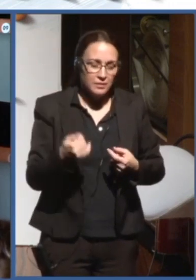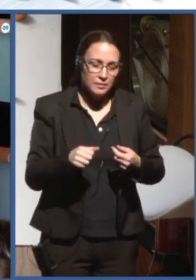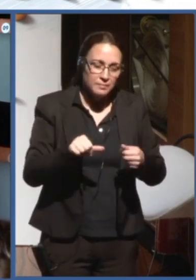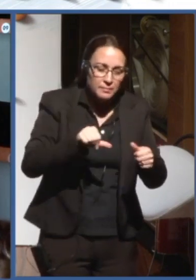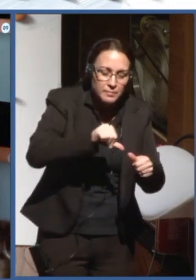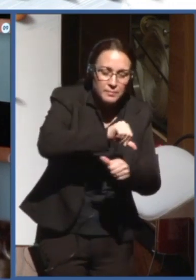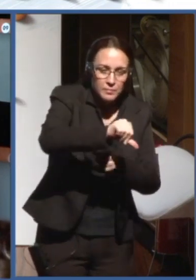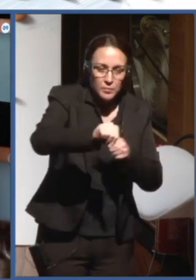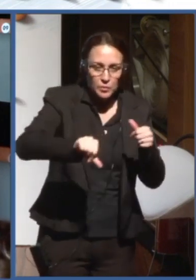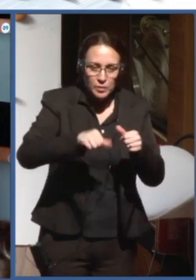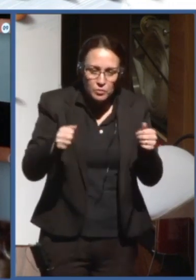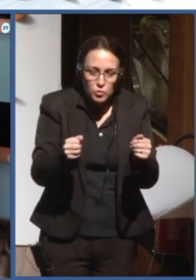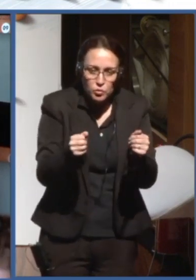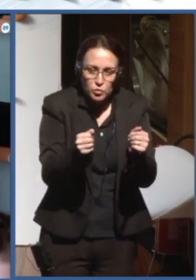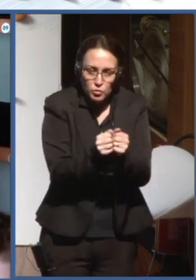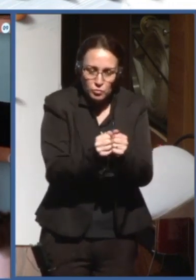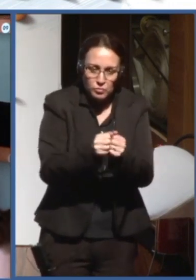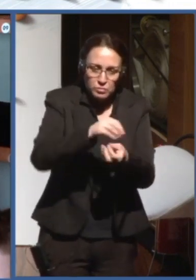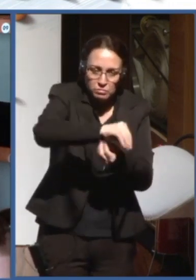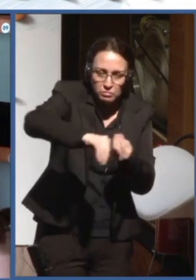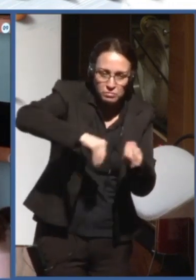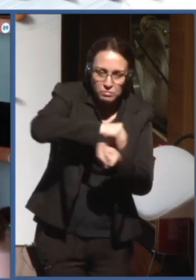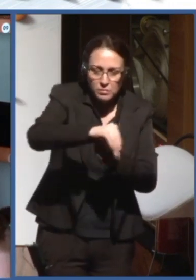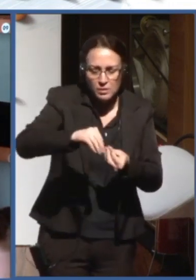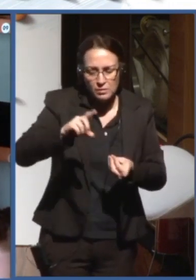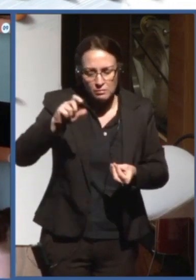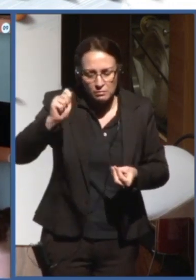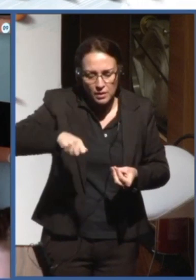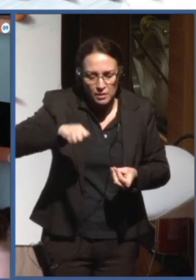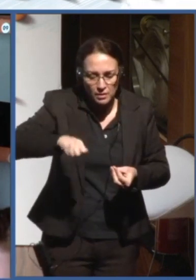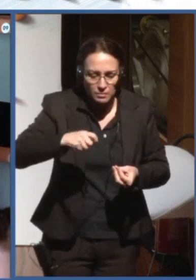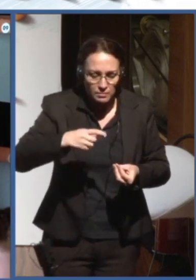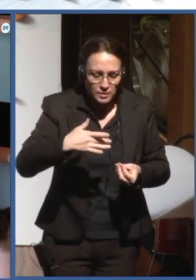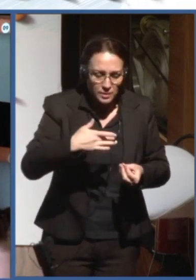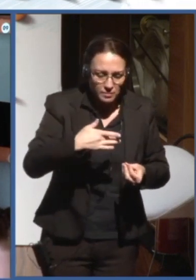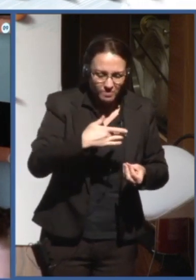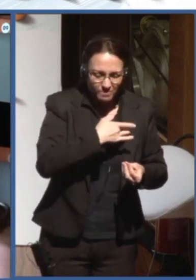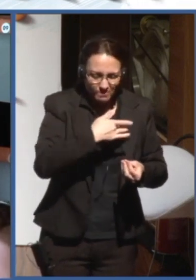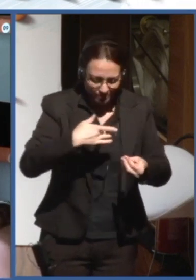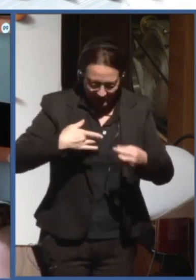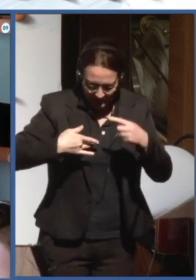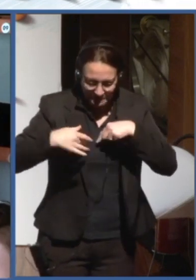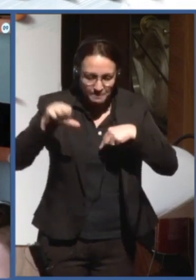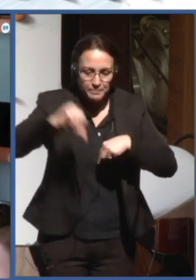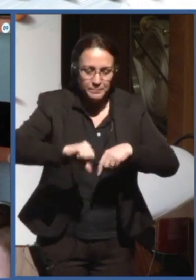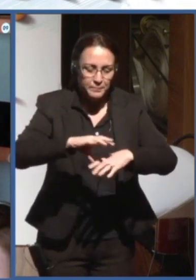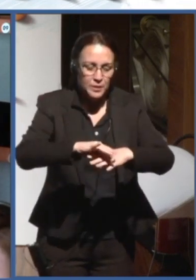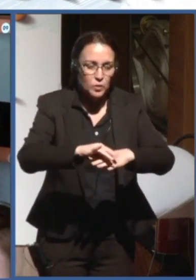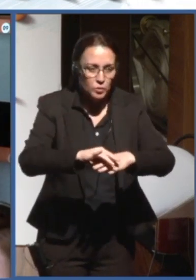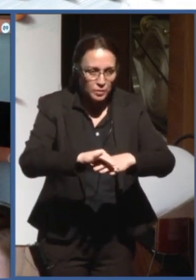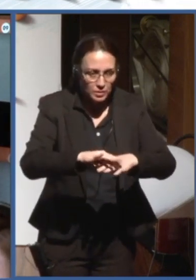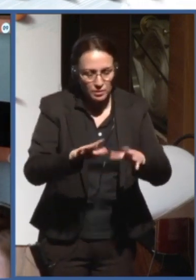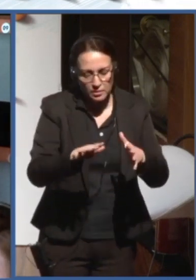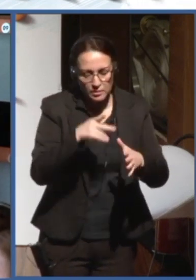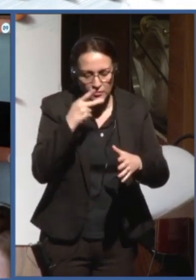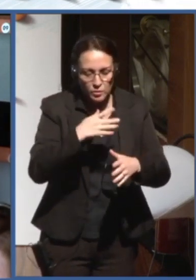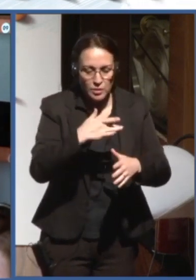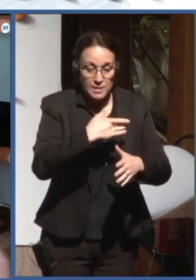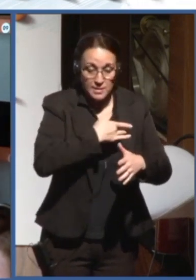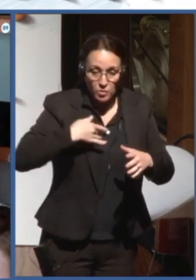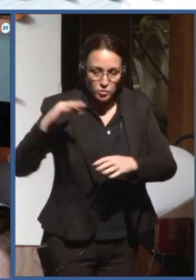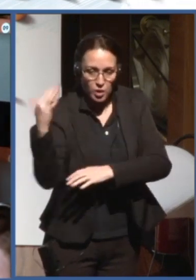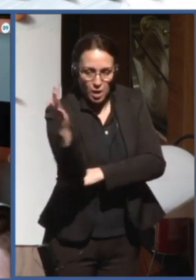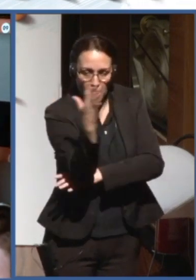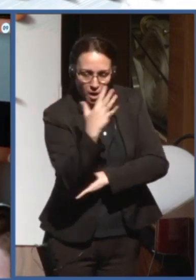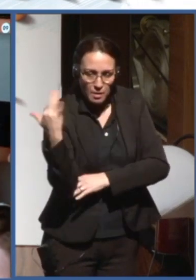these diseases called environmental health with preventive Thank you.